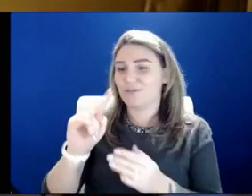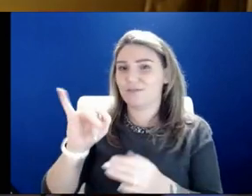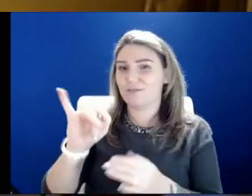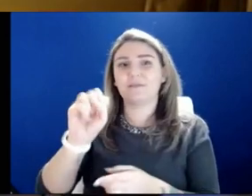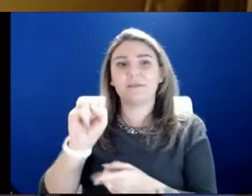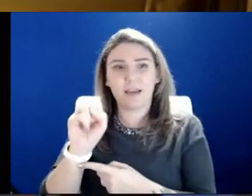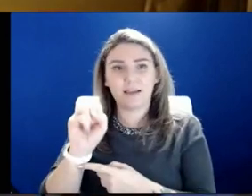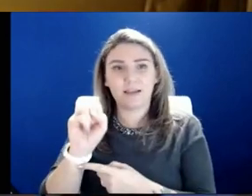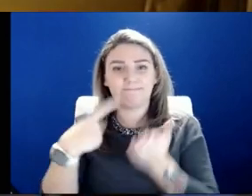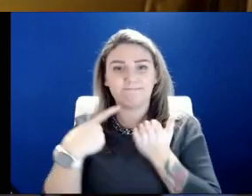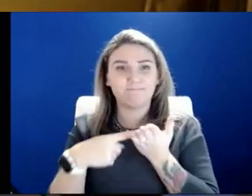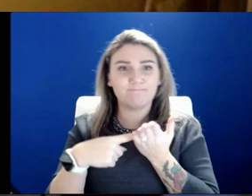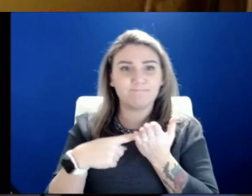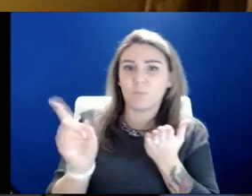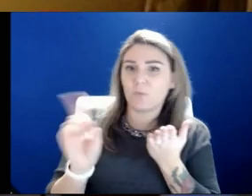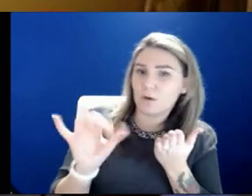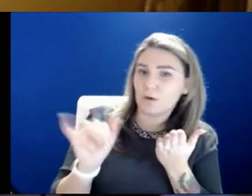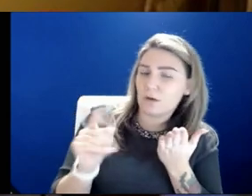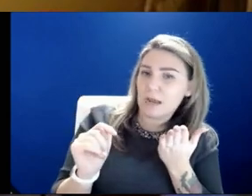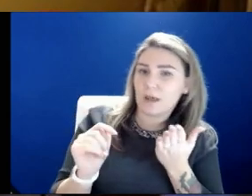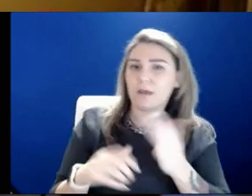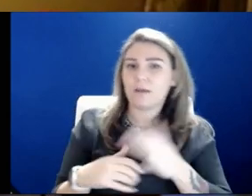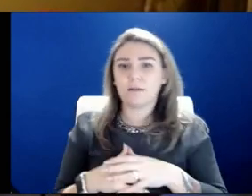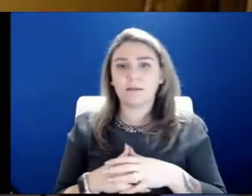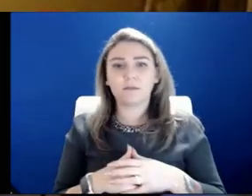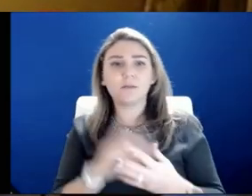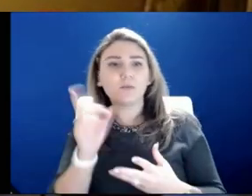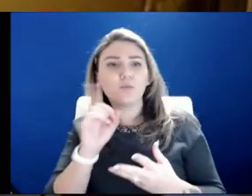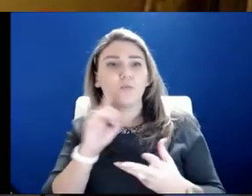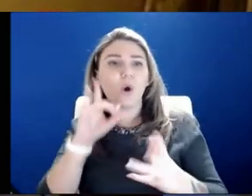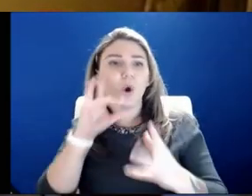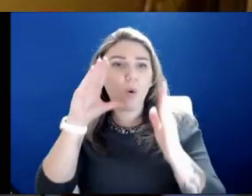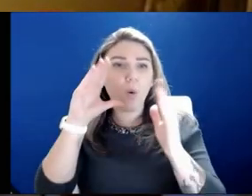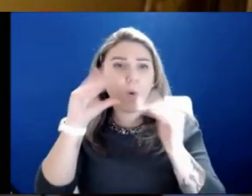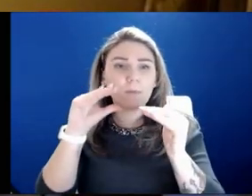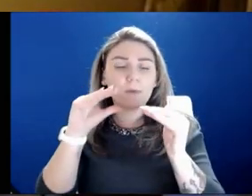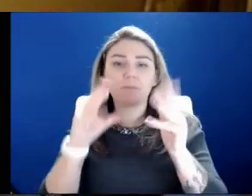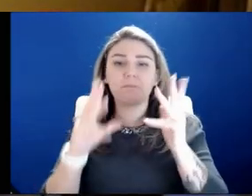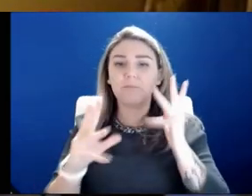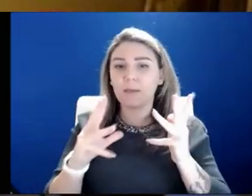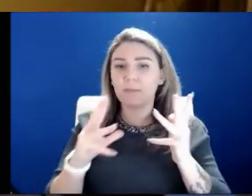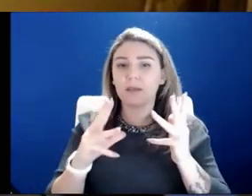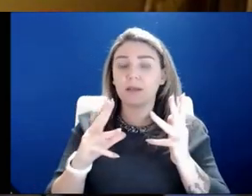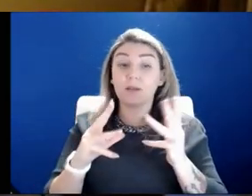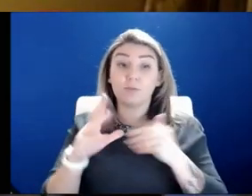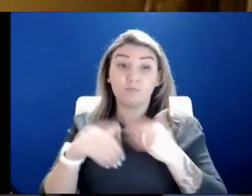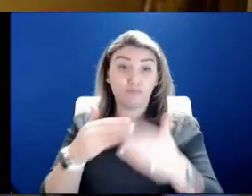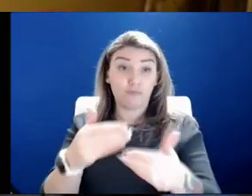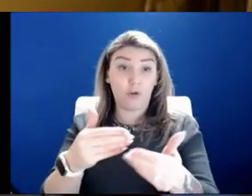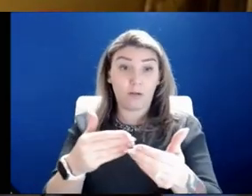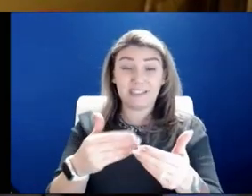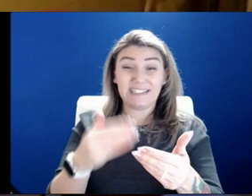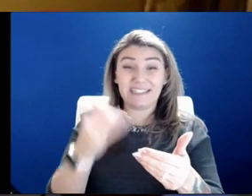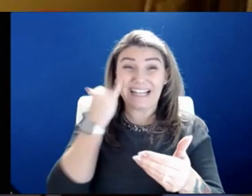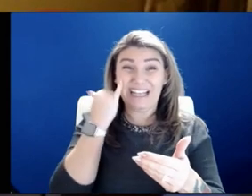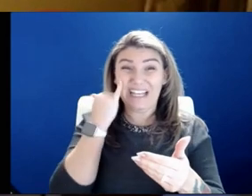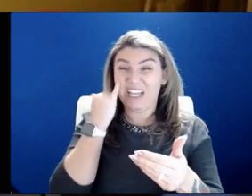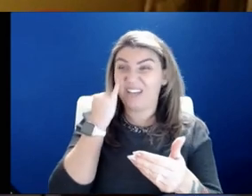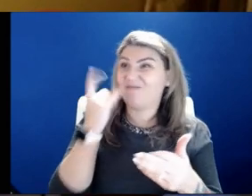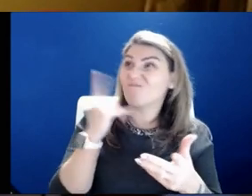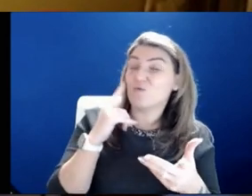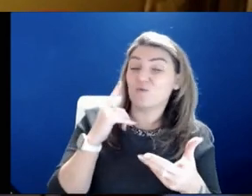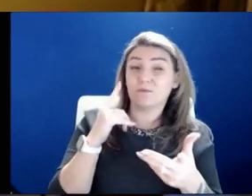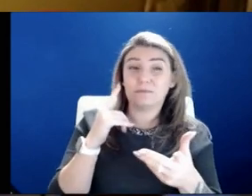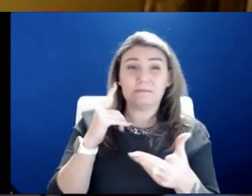discussion of where we are and and where we look to be. And while perhaps there is progress ahead, if we look east of Kansas City,